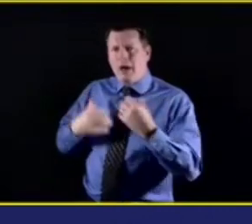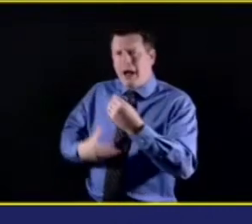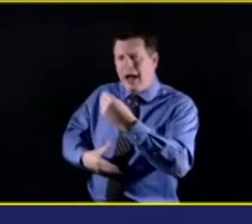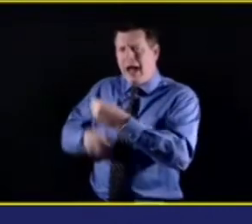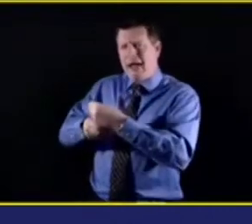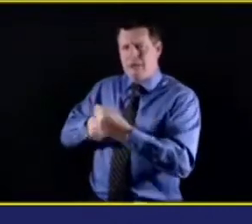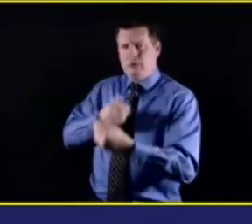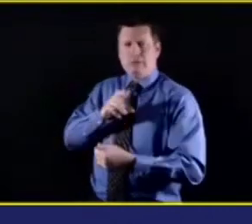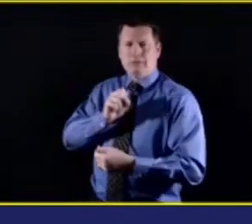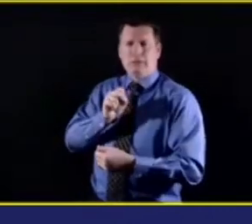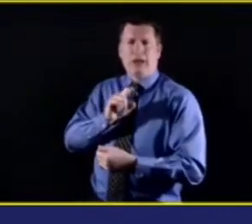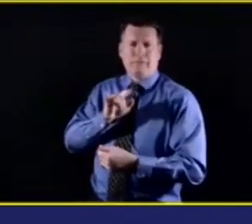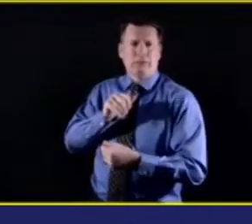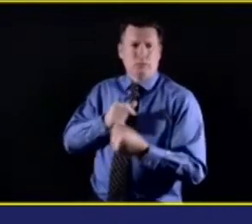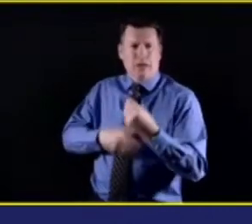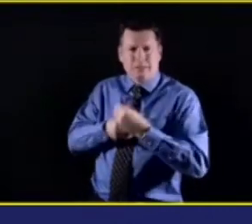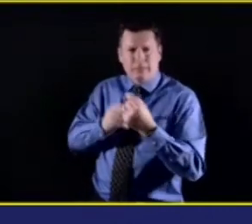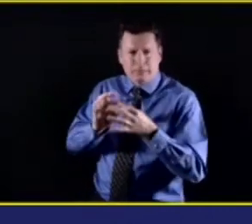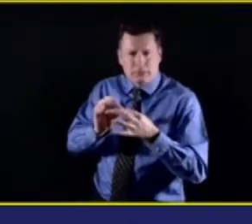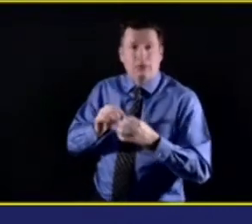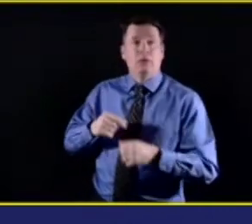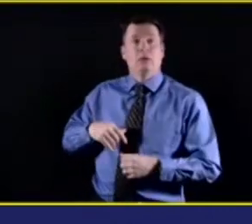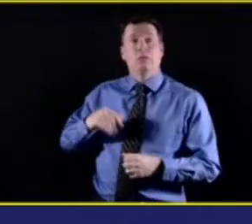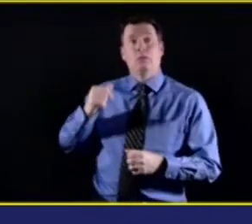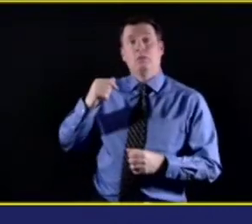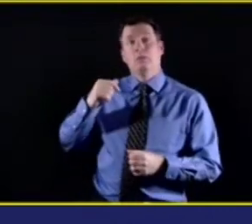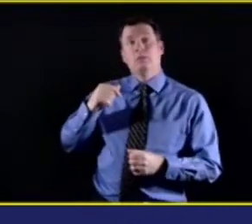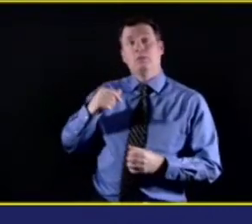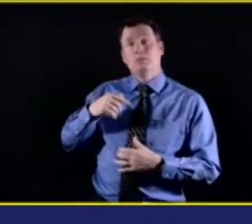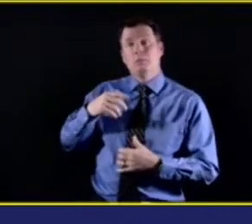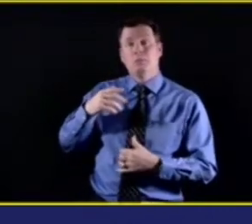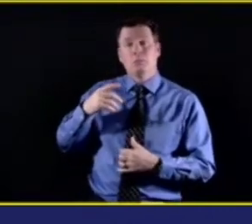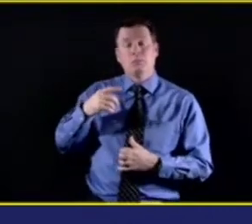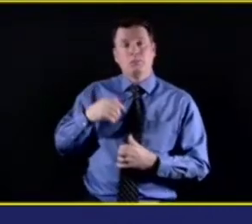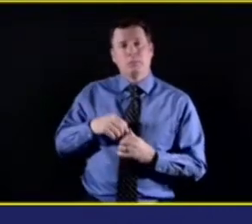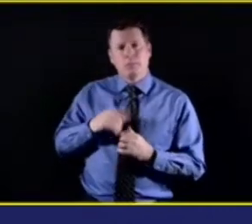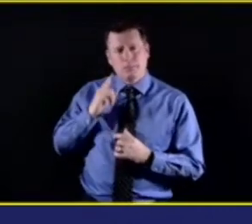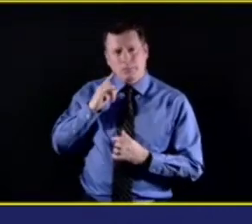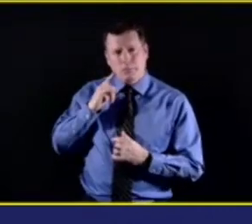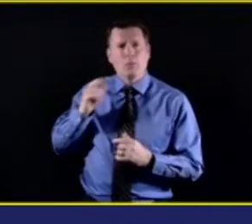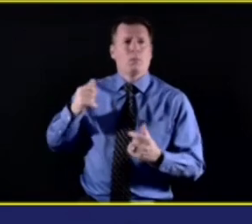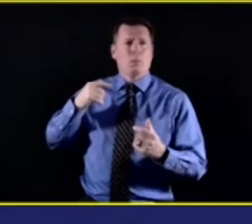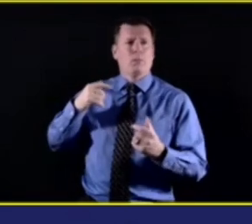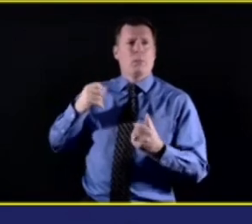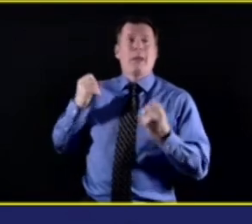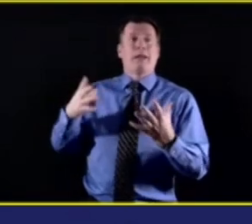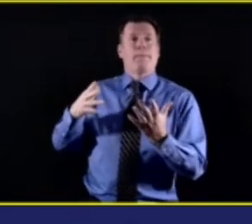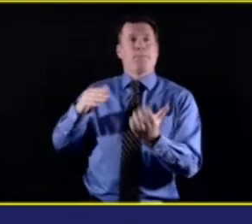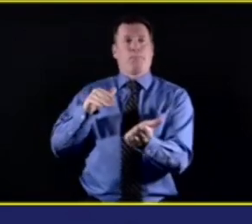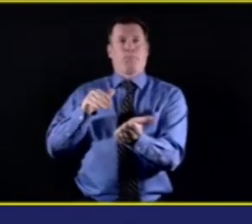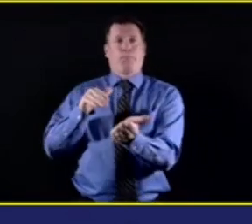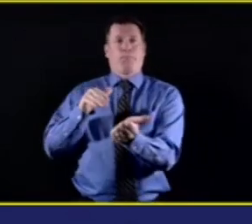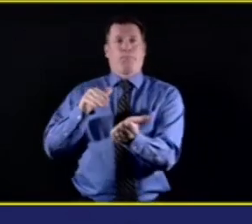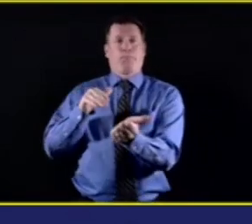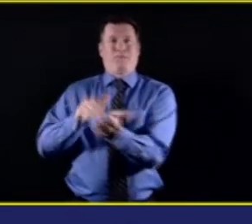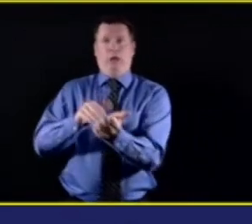also kind of carrying multiple hats or dual roles. So I know I work with our Spanish speaking clinic.